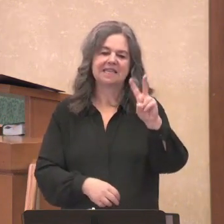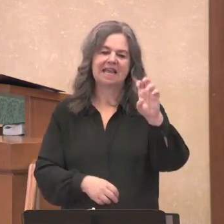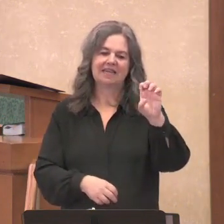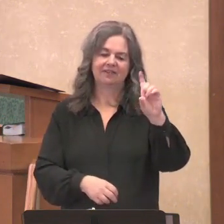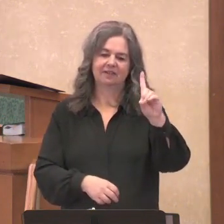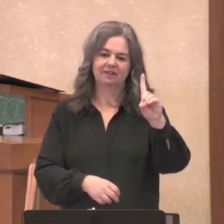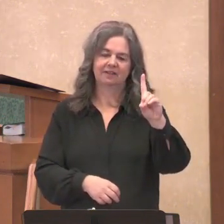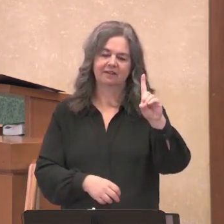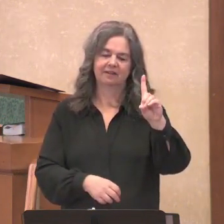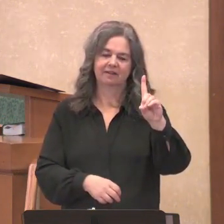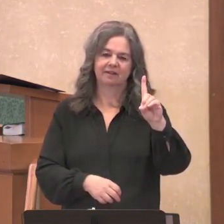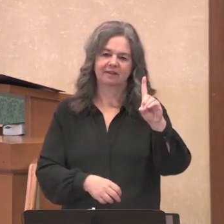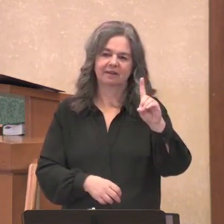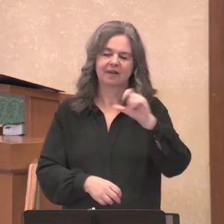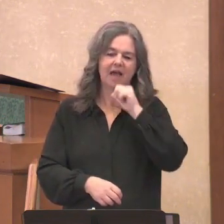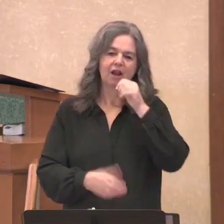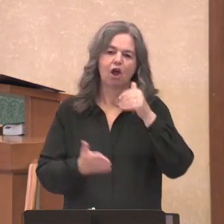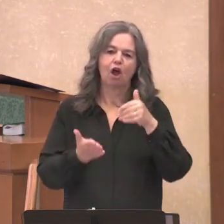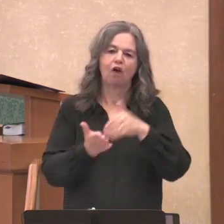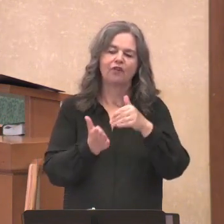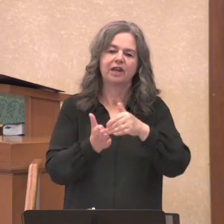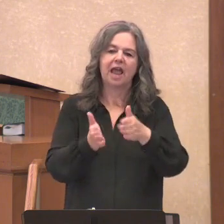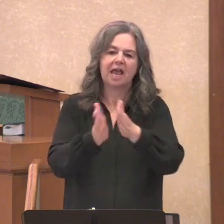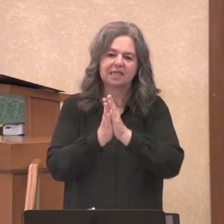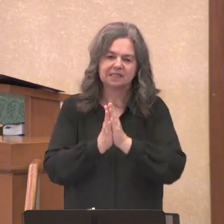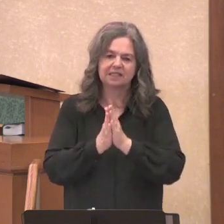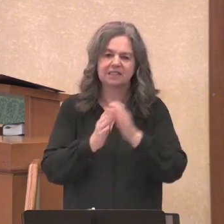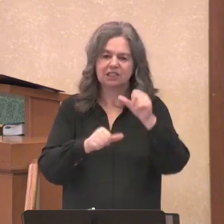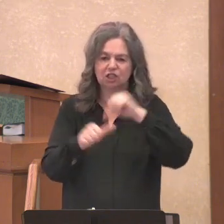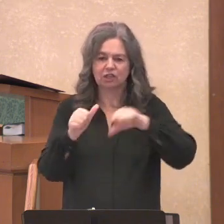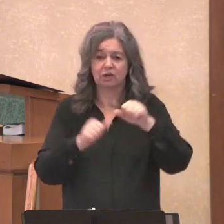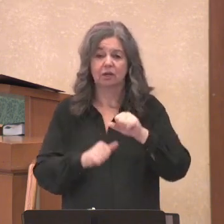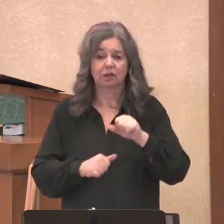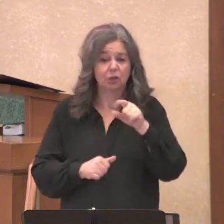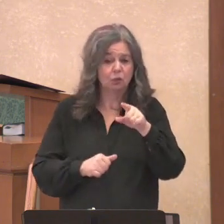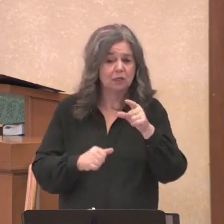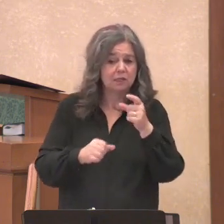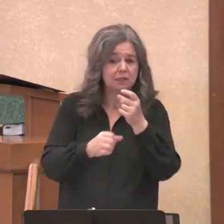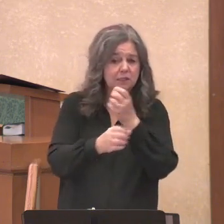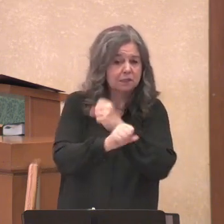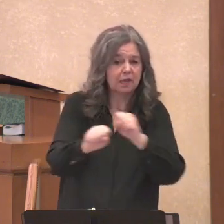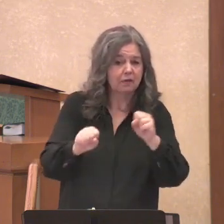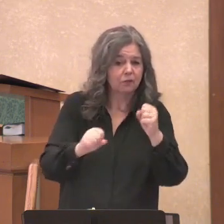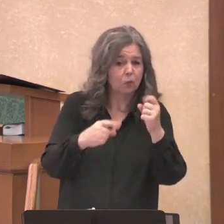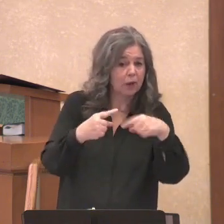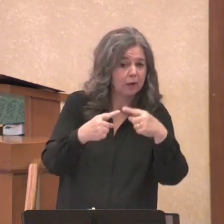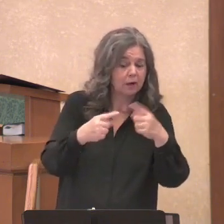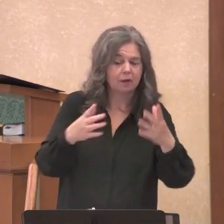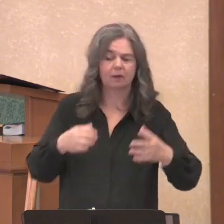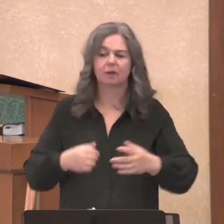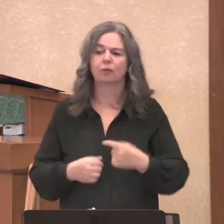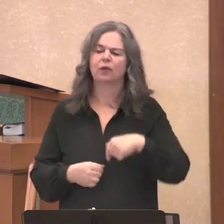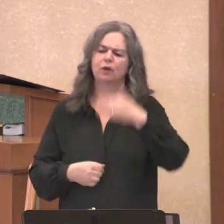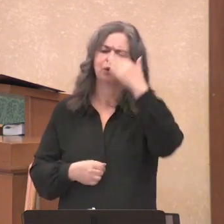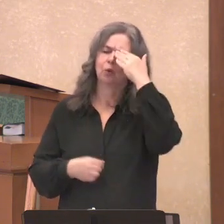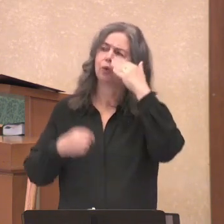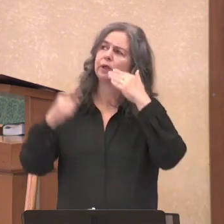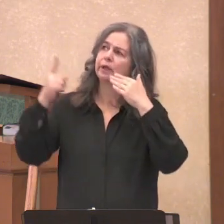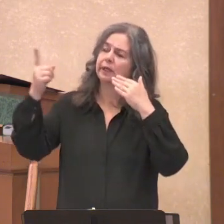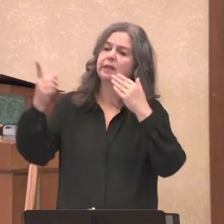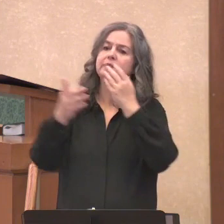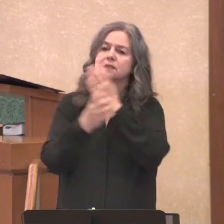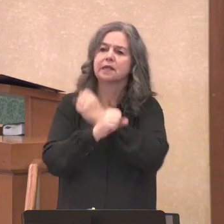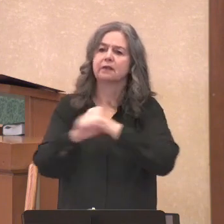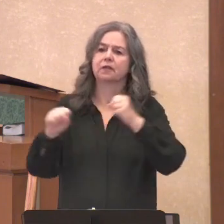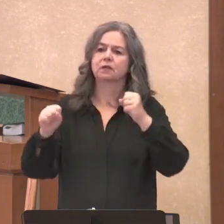sisters. We're not often asking each other, when were you saved? We know we were saved through the act of Jesus' life, death,